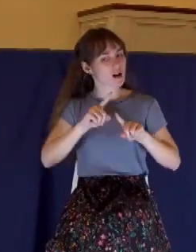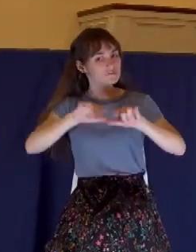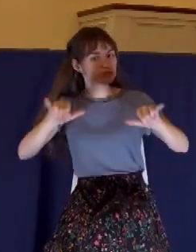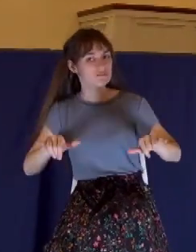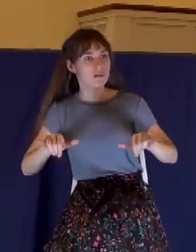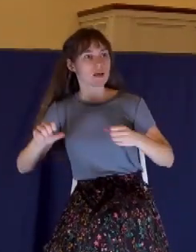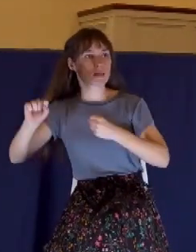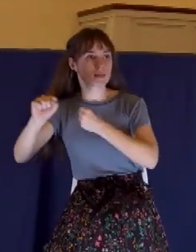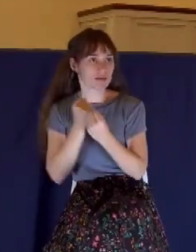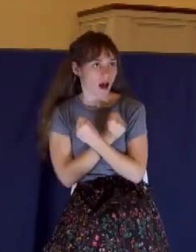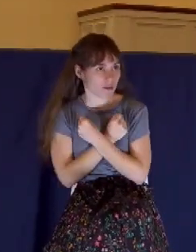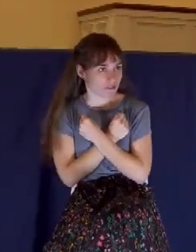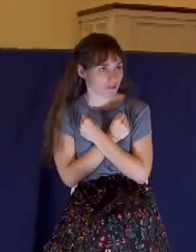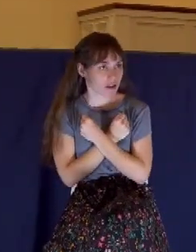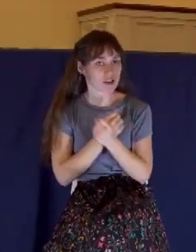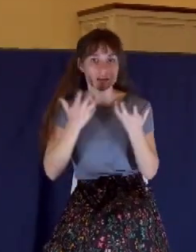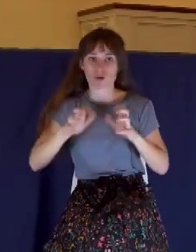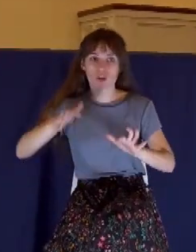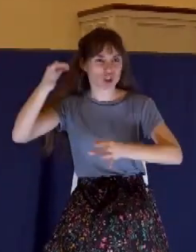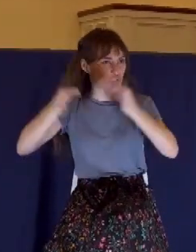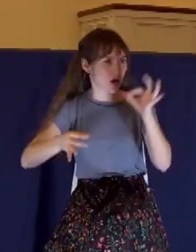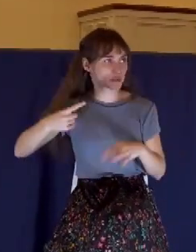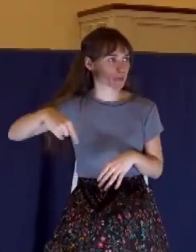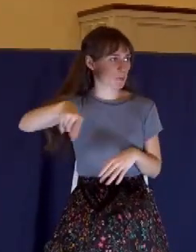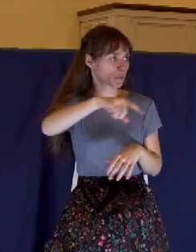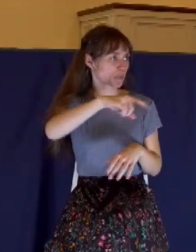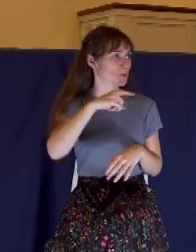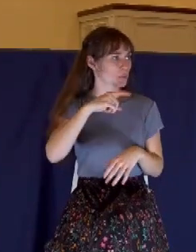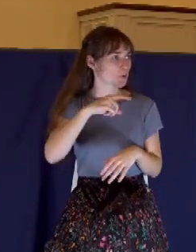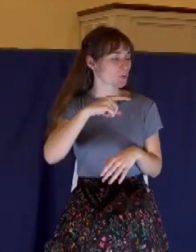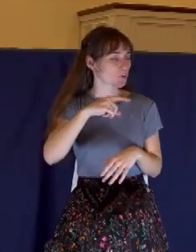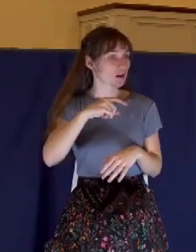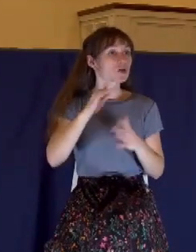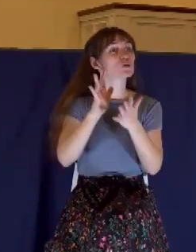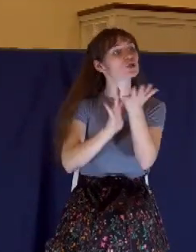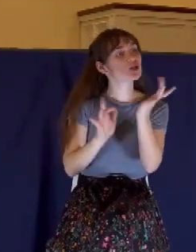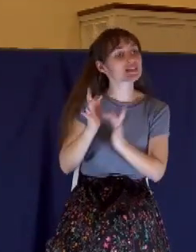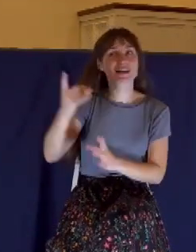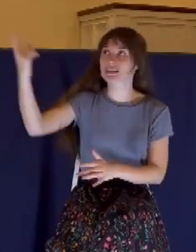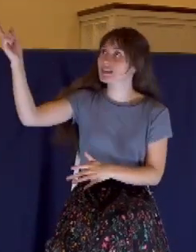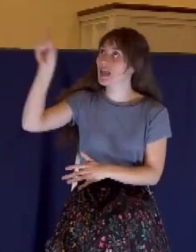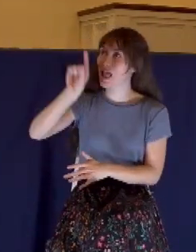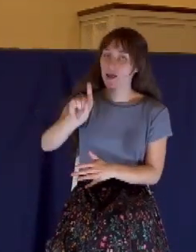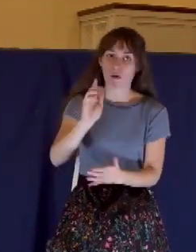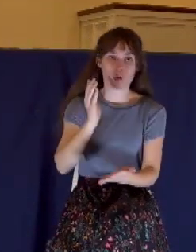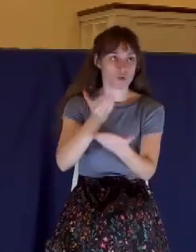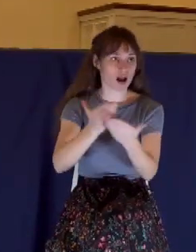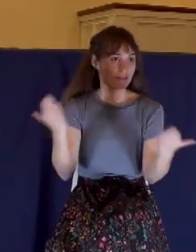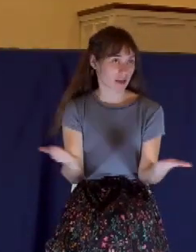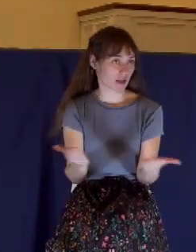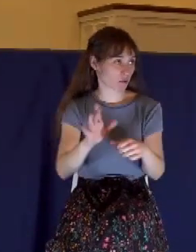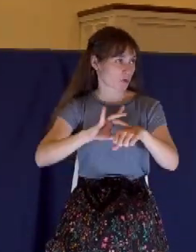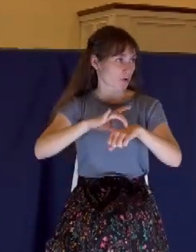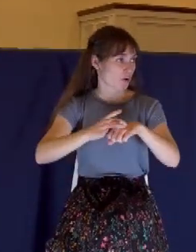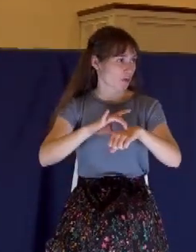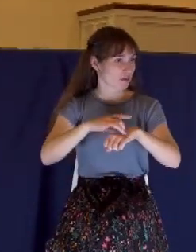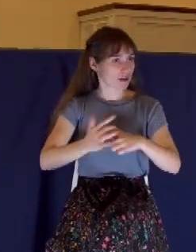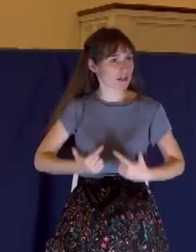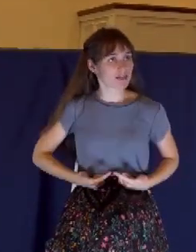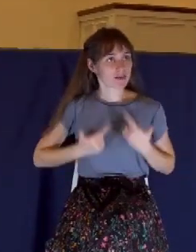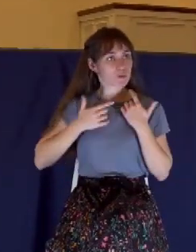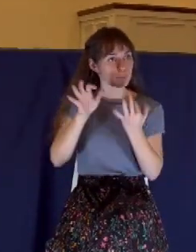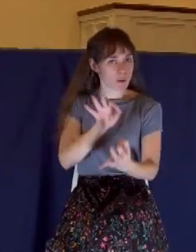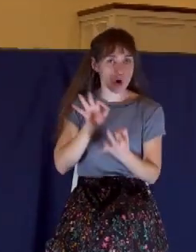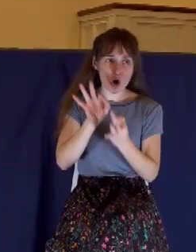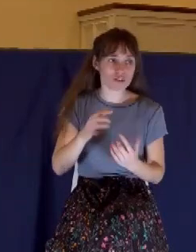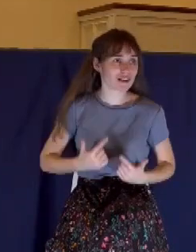So to satisfy God the Father's holy demands, Jesus came to this earth, lived a perfect life, fulfilled all of the demands of the law. At